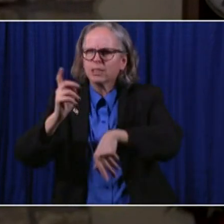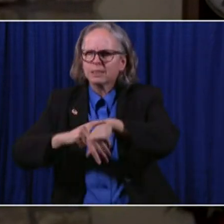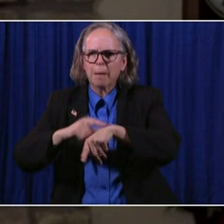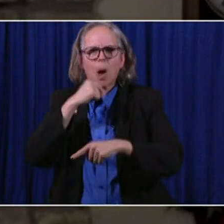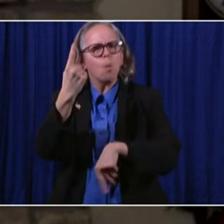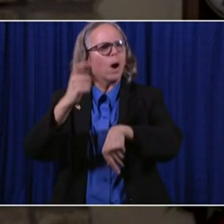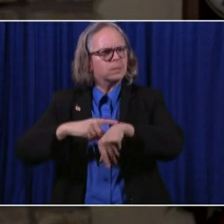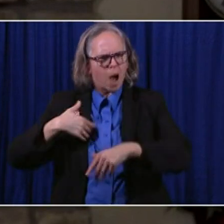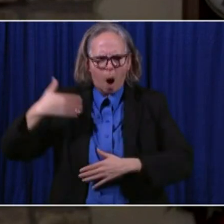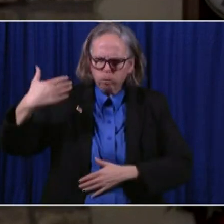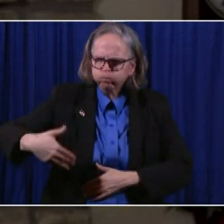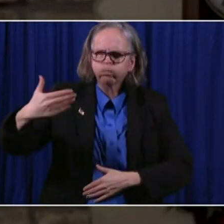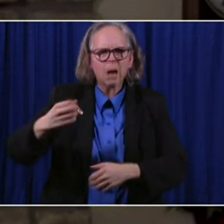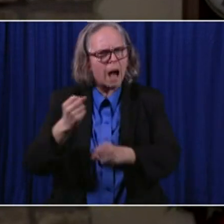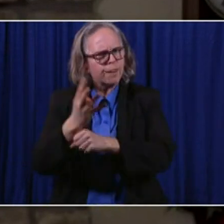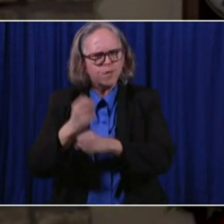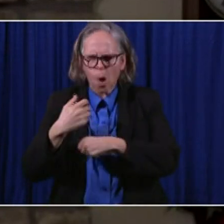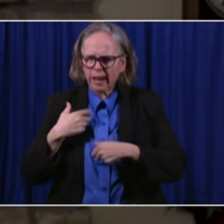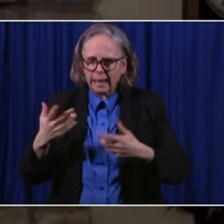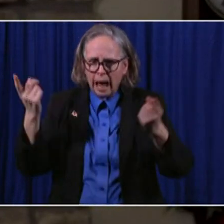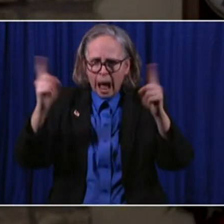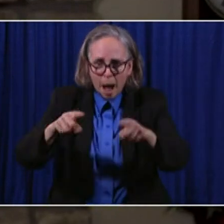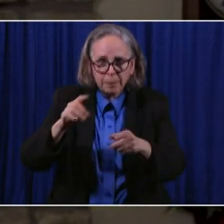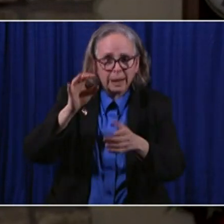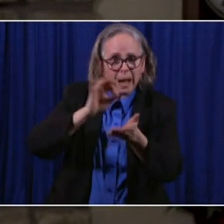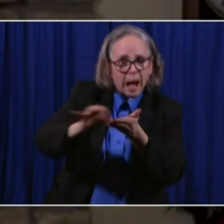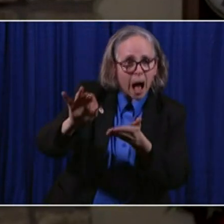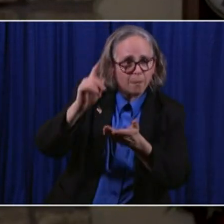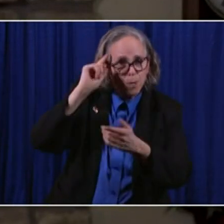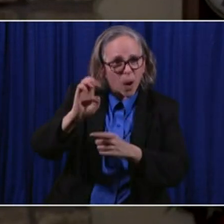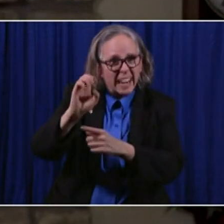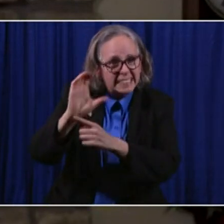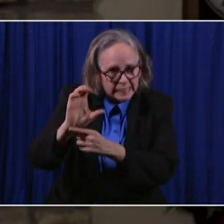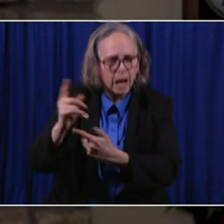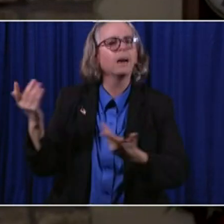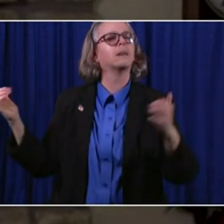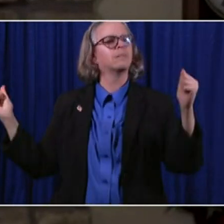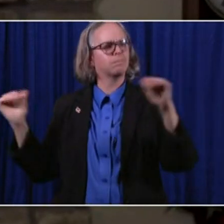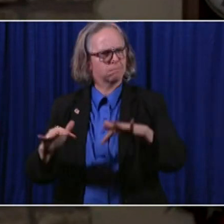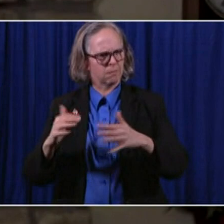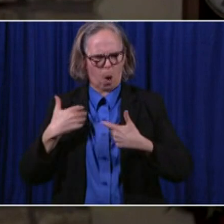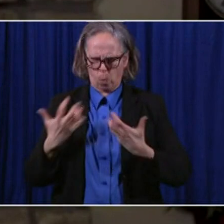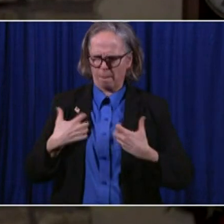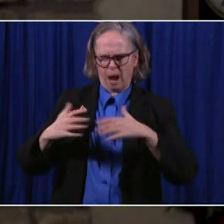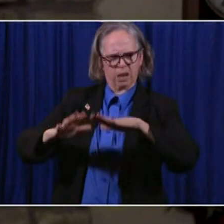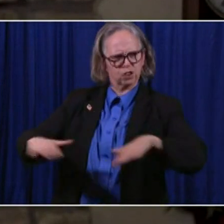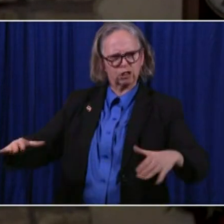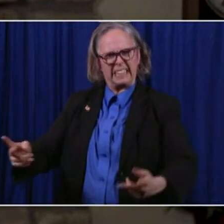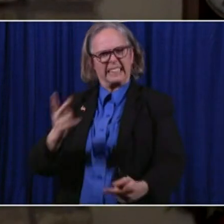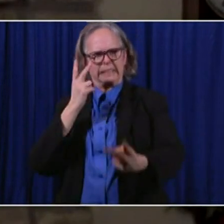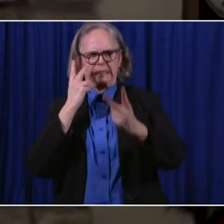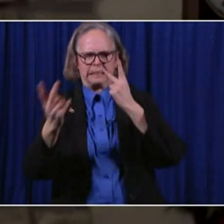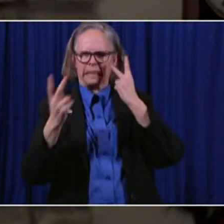years. I did that because I wanted to see them to see our system,